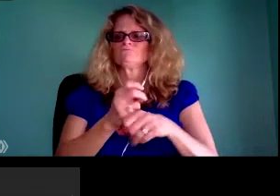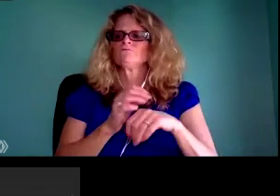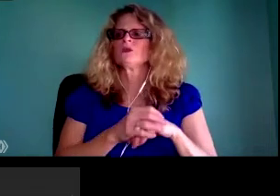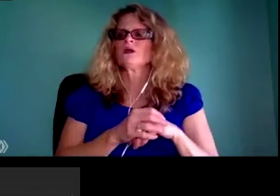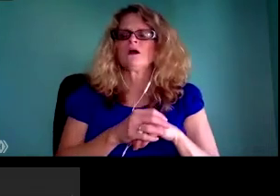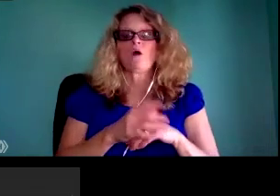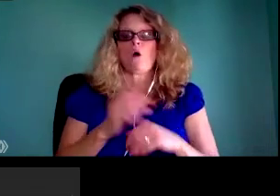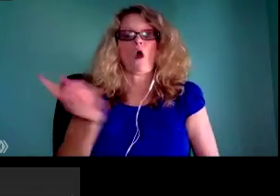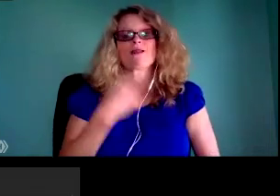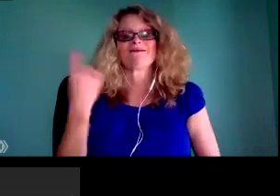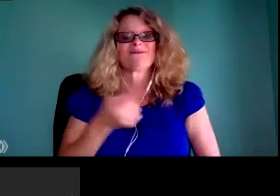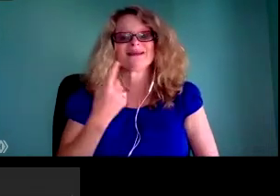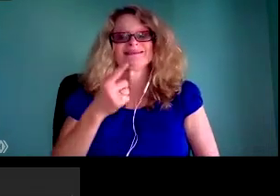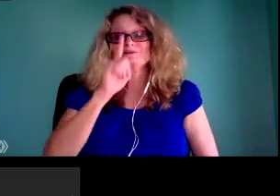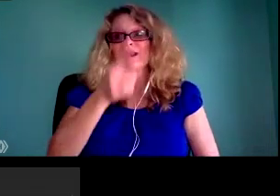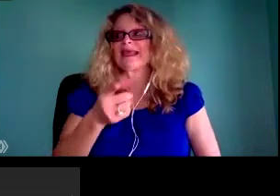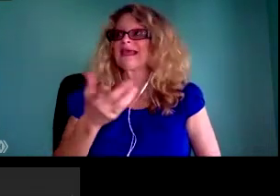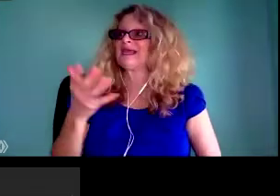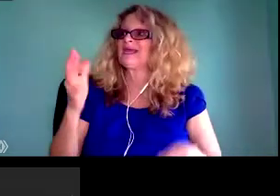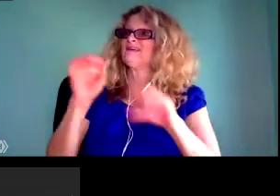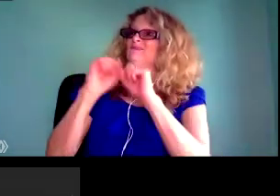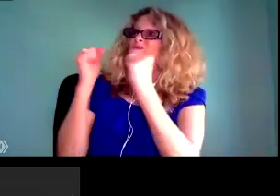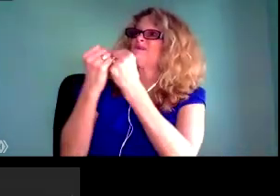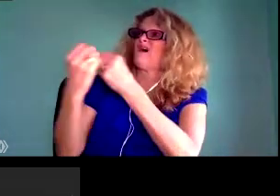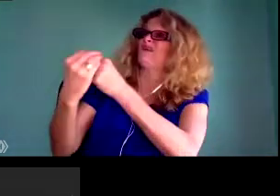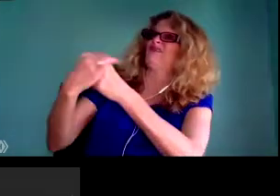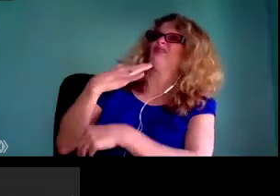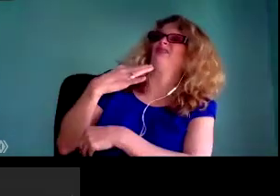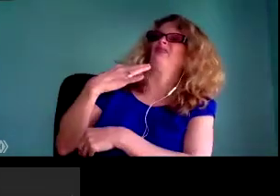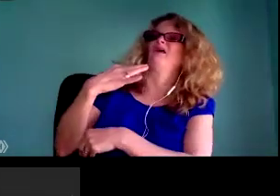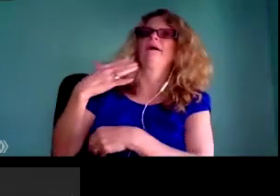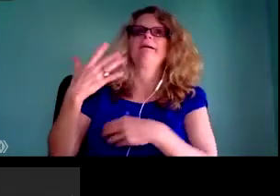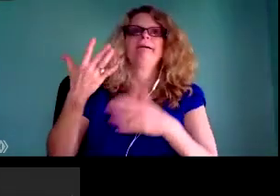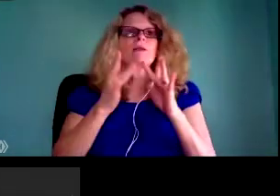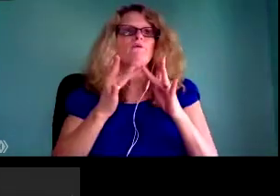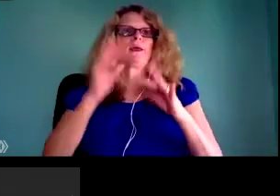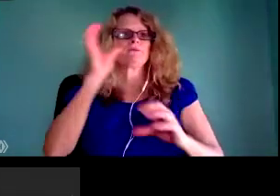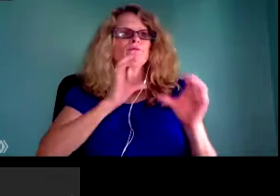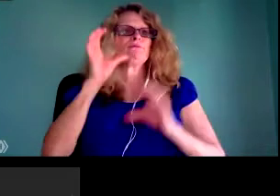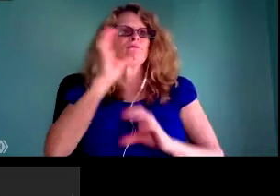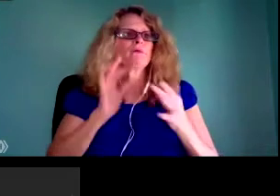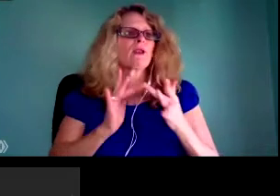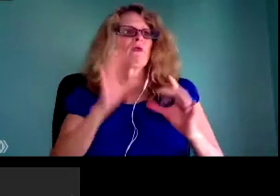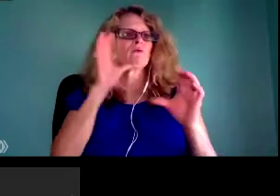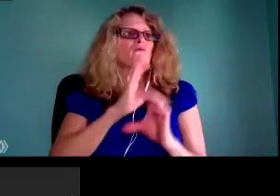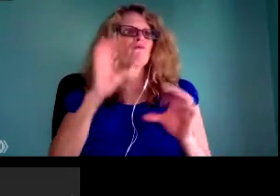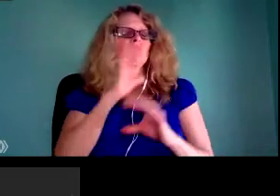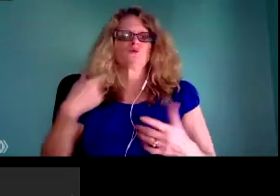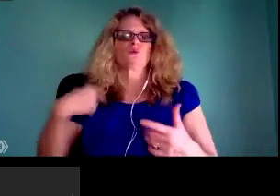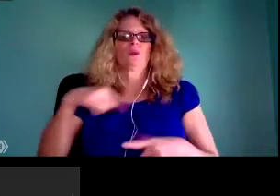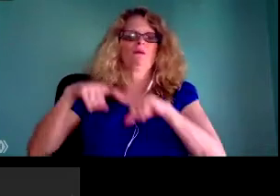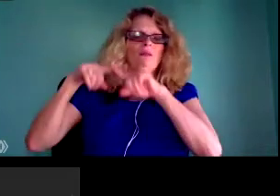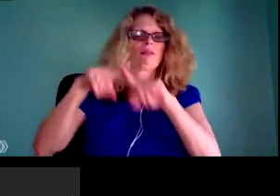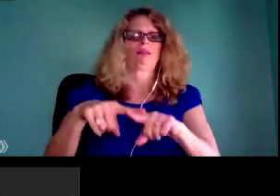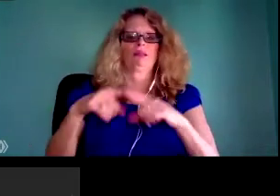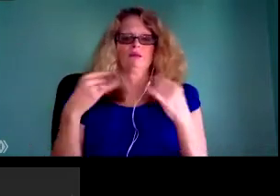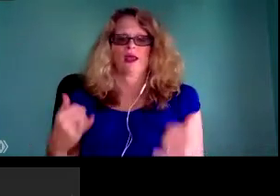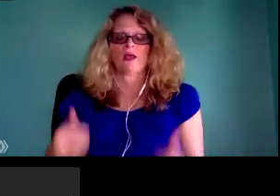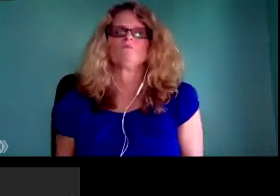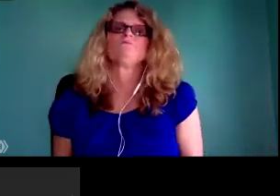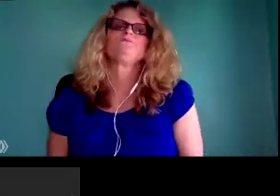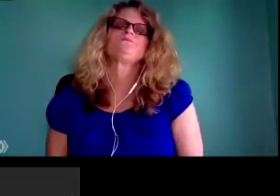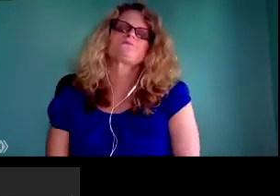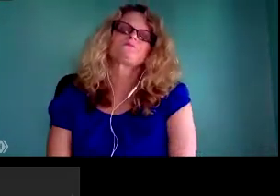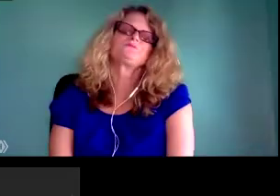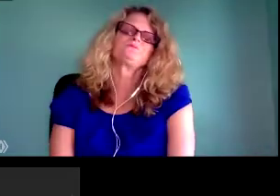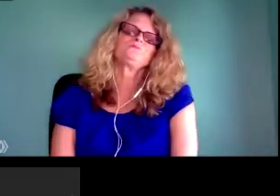at Urbana-Champaign, and at the time Google was really coming into vogue, as were search engines